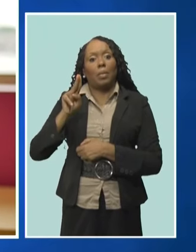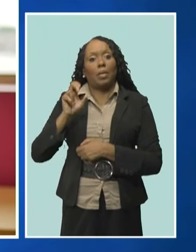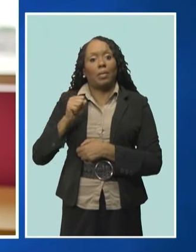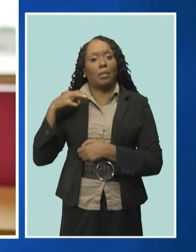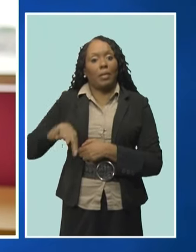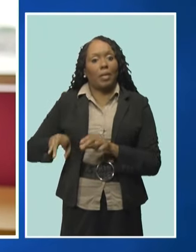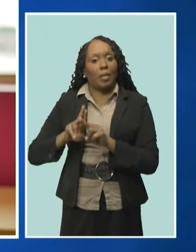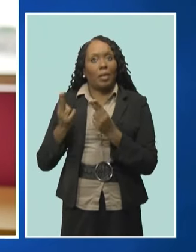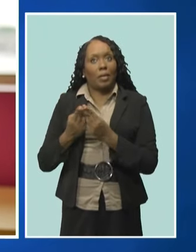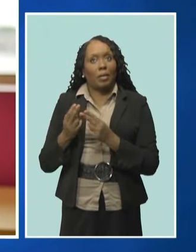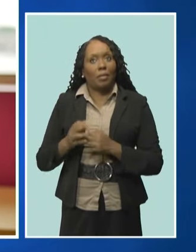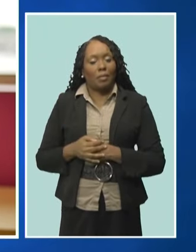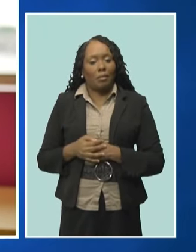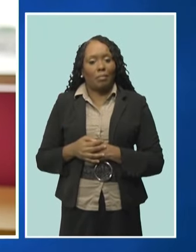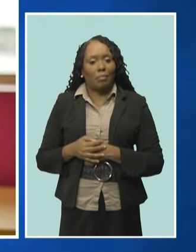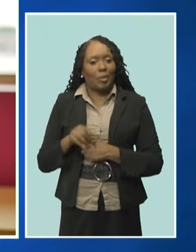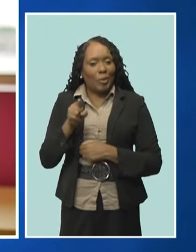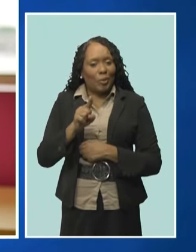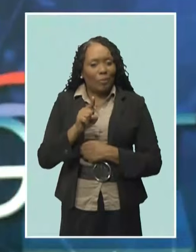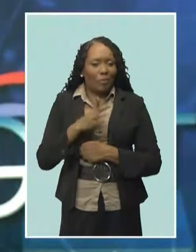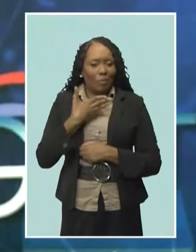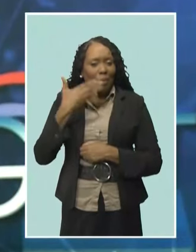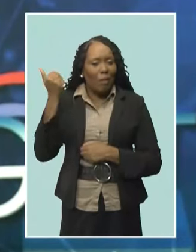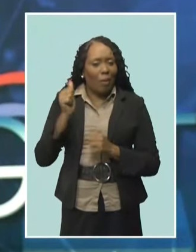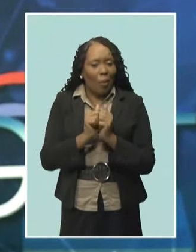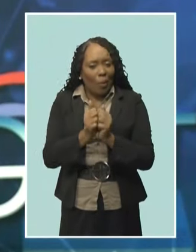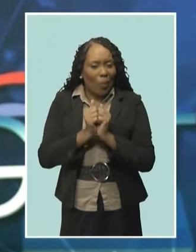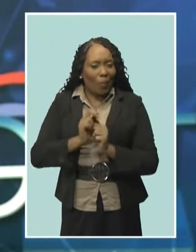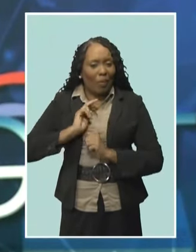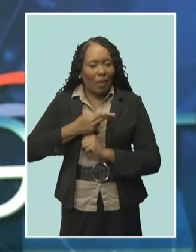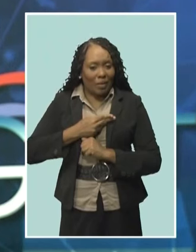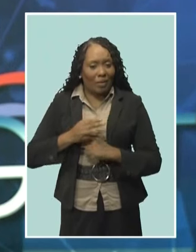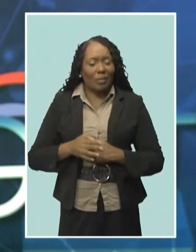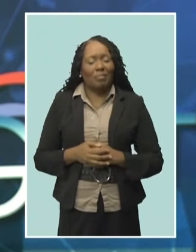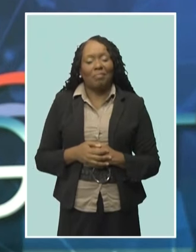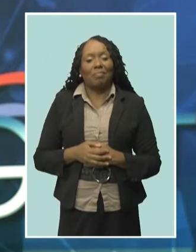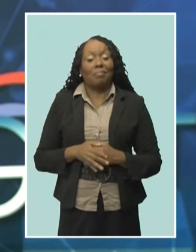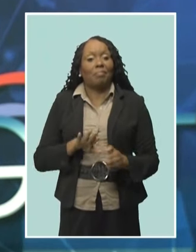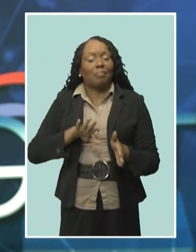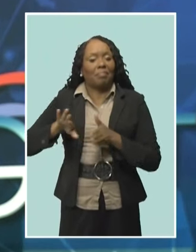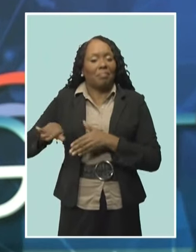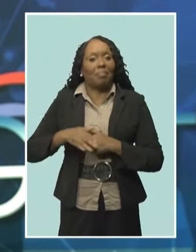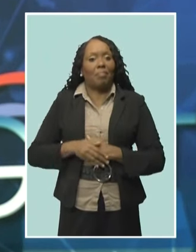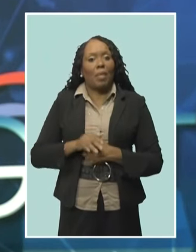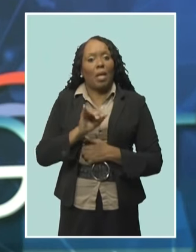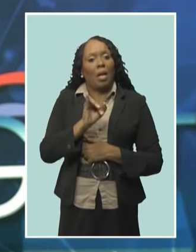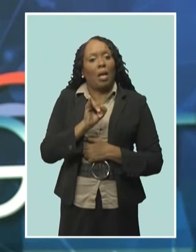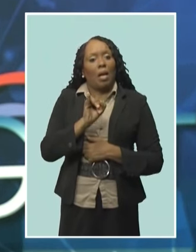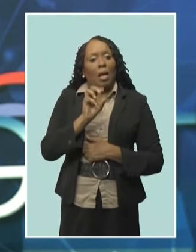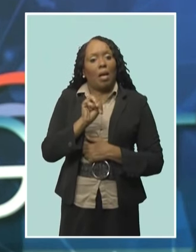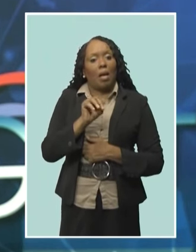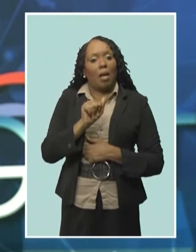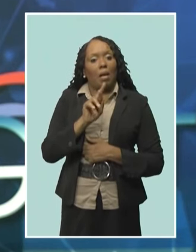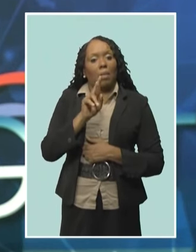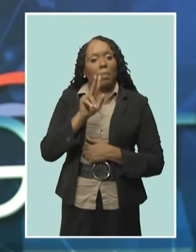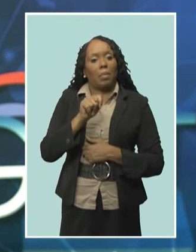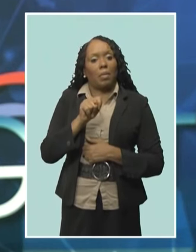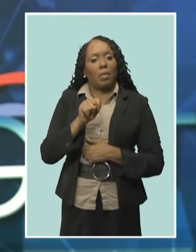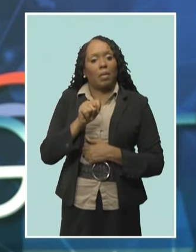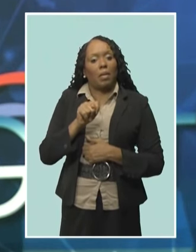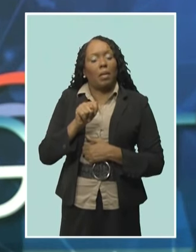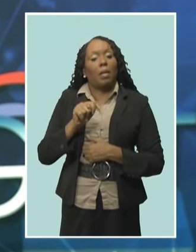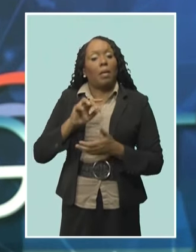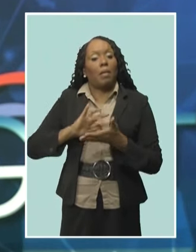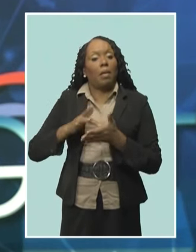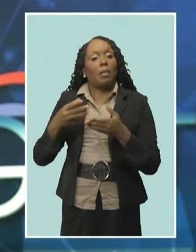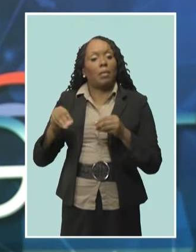you are better with us. iMart Pharmacies has now opened their eighth location, this time in